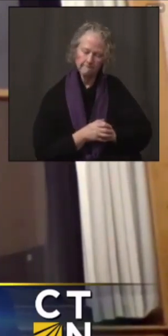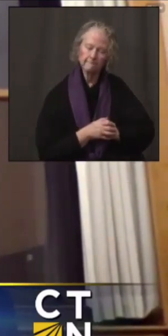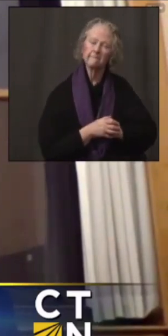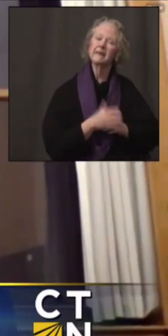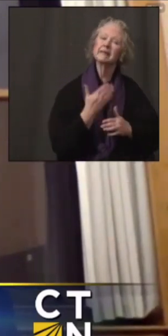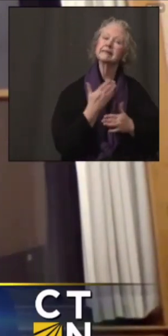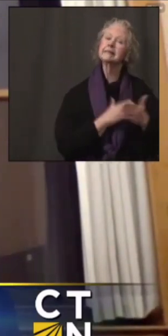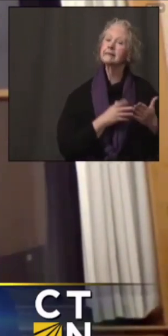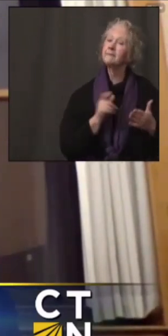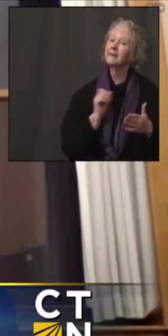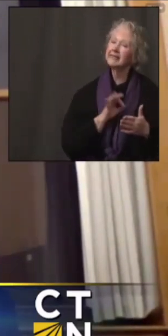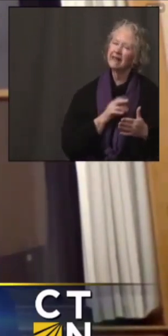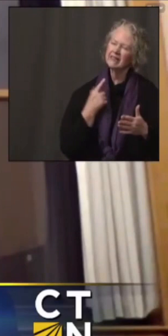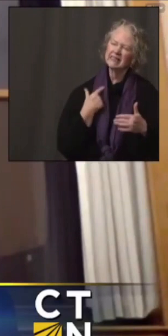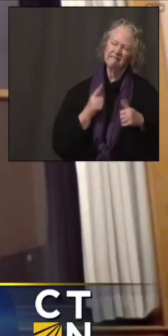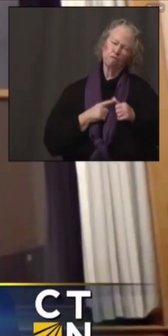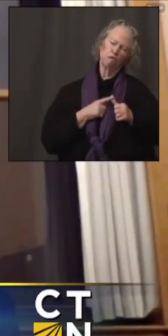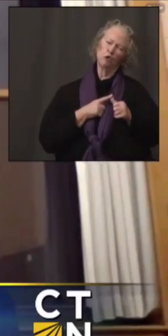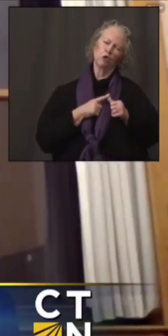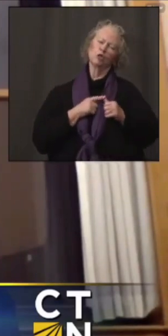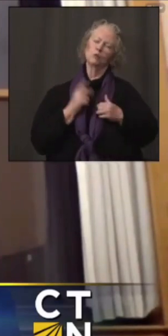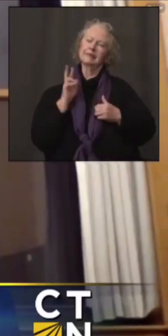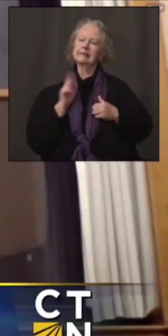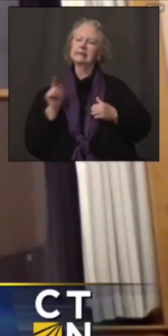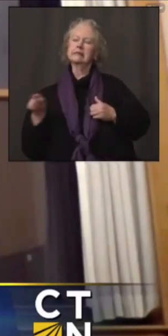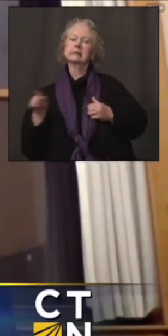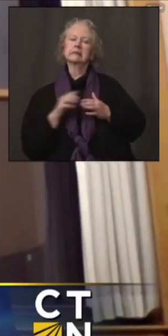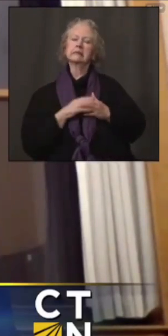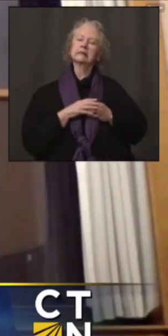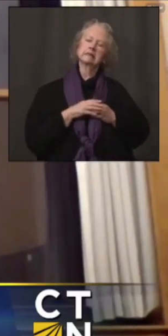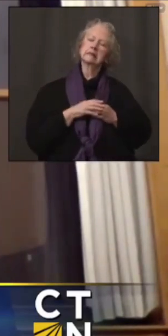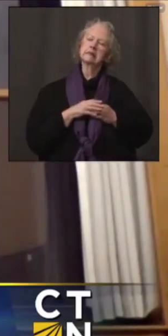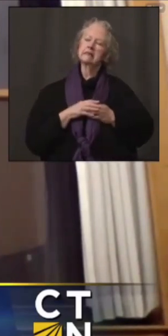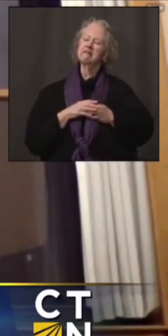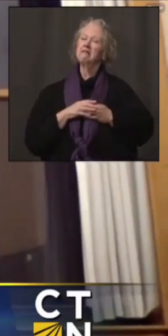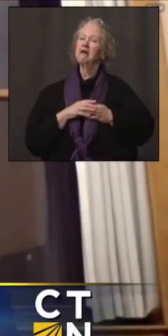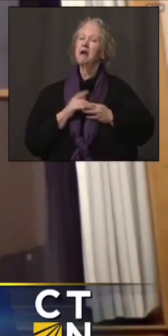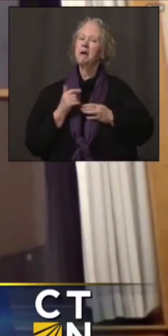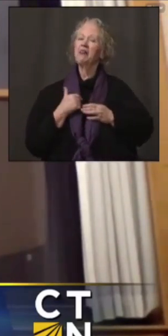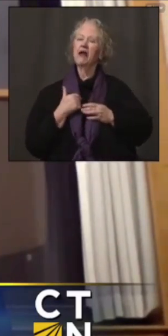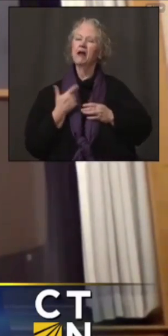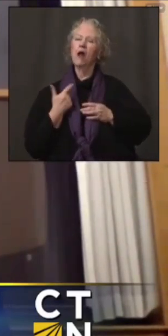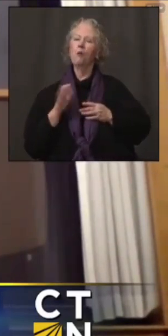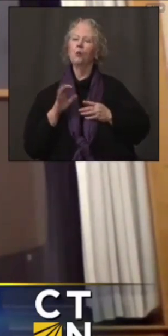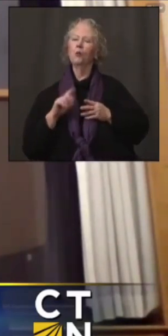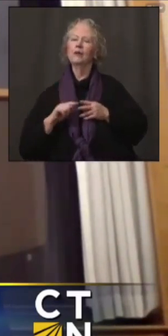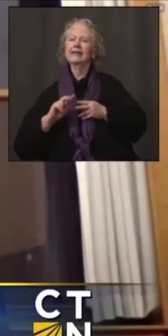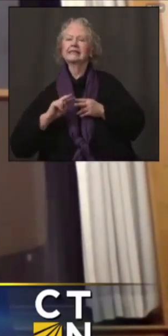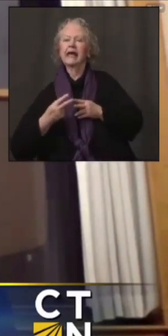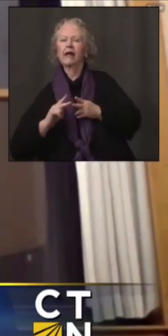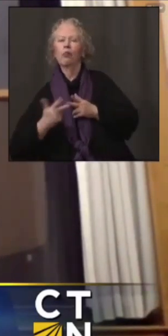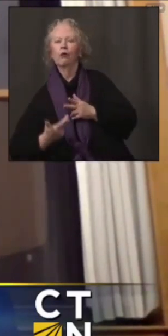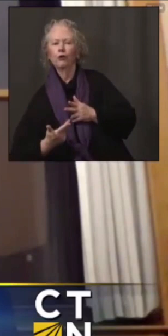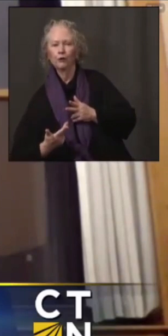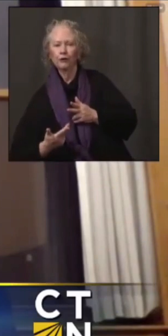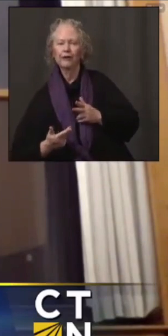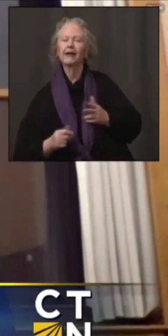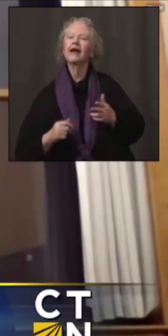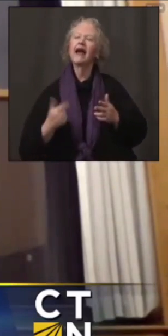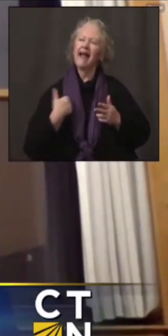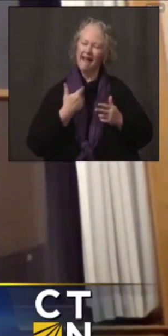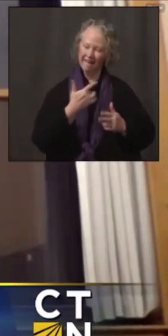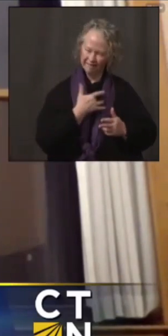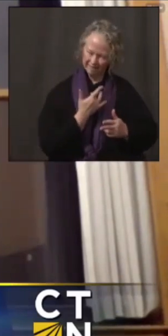said, I'm going to pass on the first one, see how it goes, knowing that I can still get my two doses at the second and the third clinic. So I think there, we'll see,